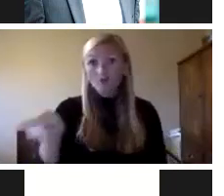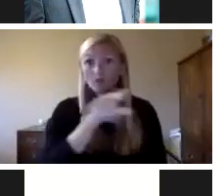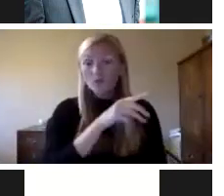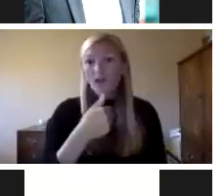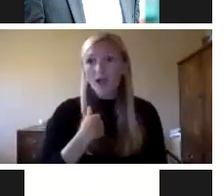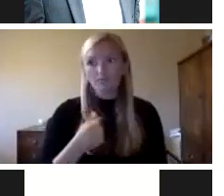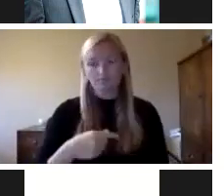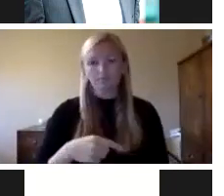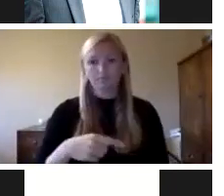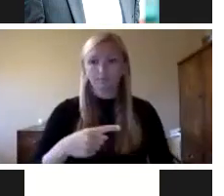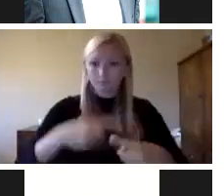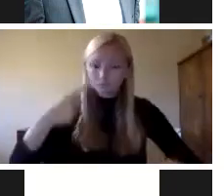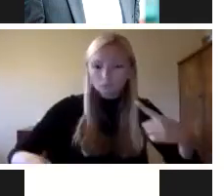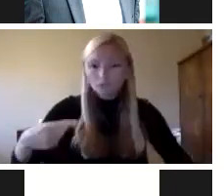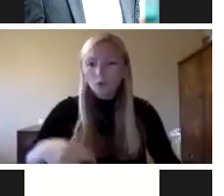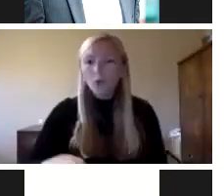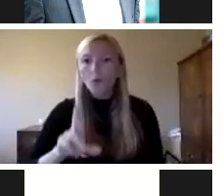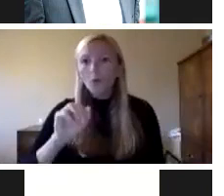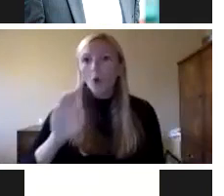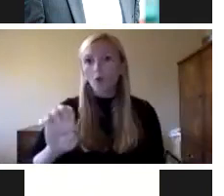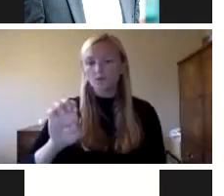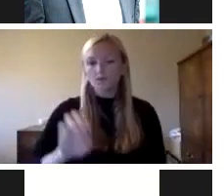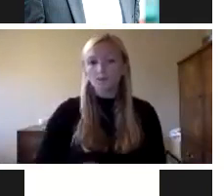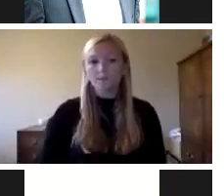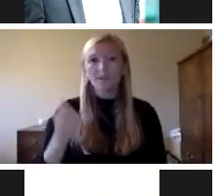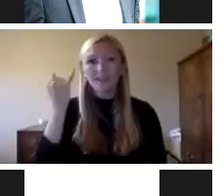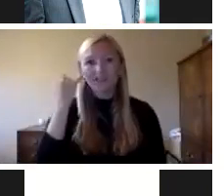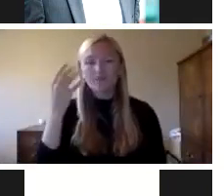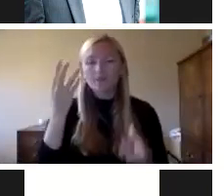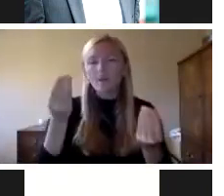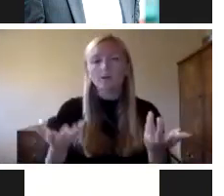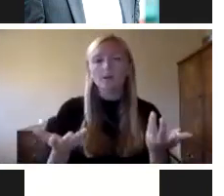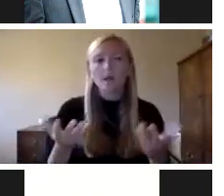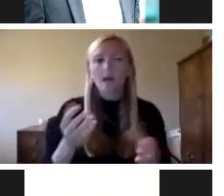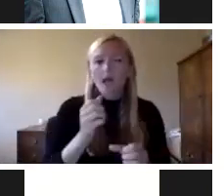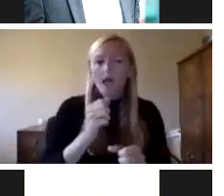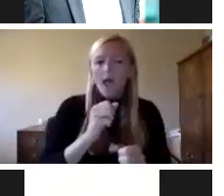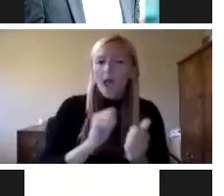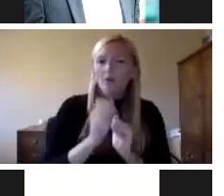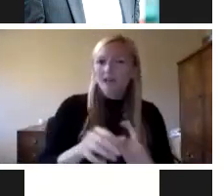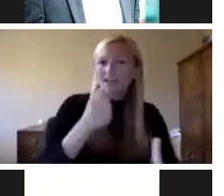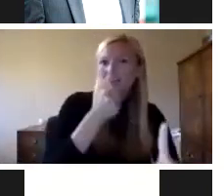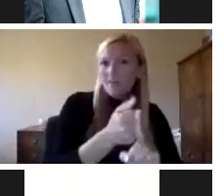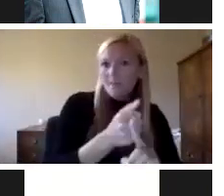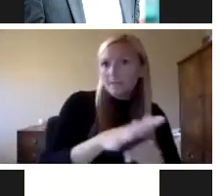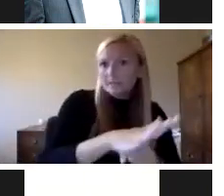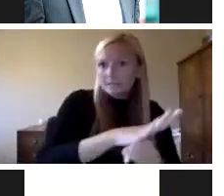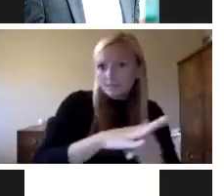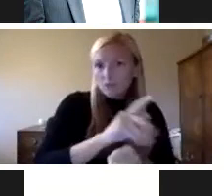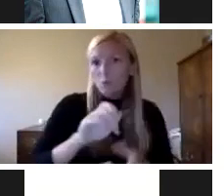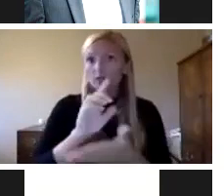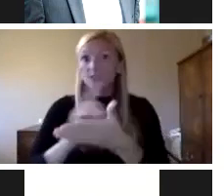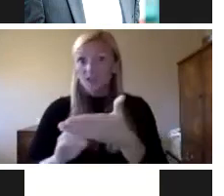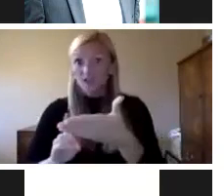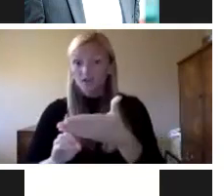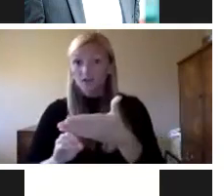roles think about it within your own role so even if we talk about something that may be operational how does that impact space or design um and